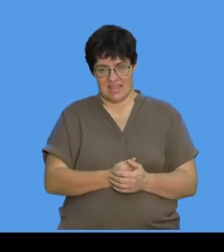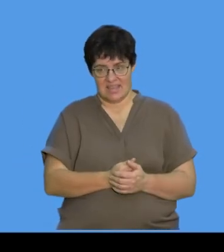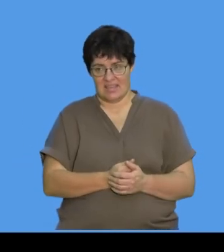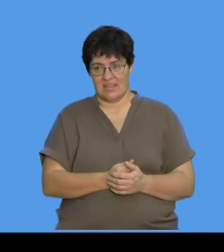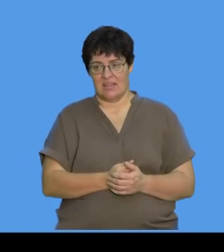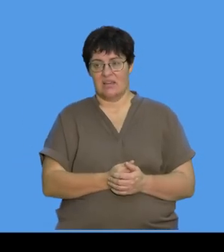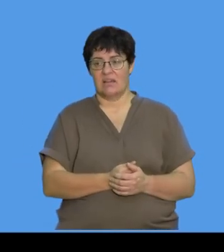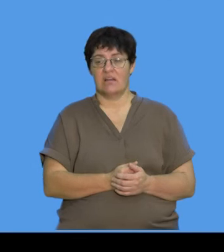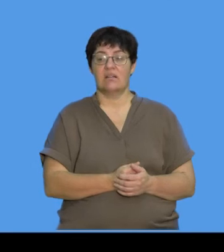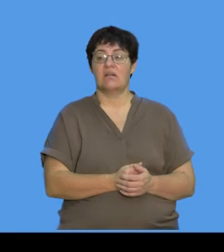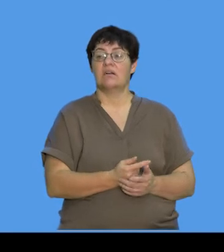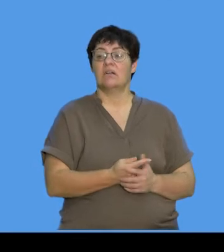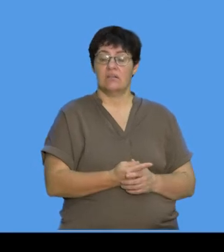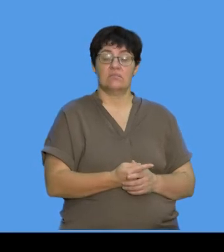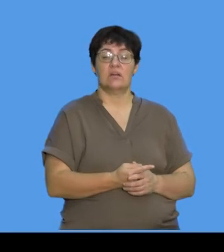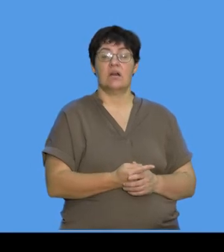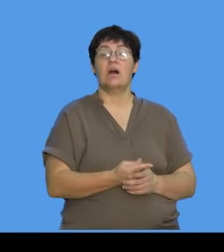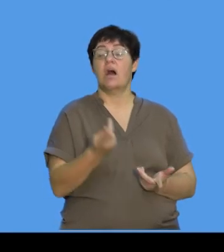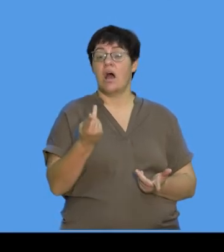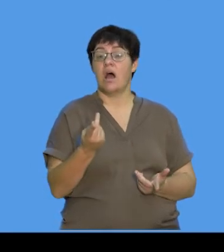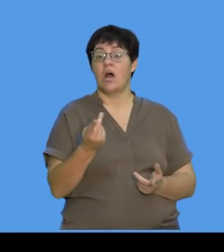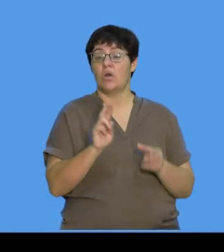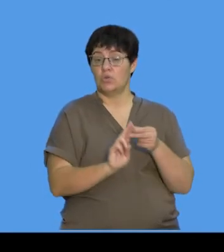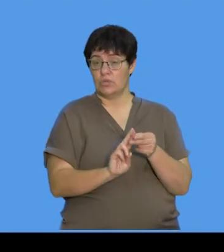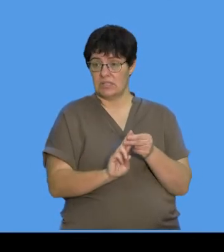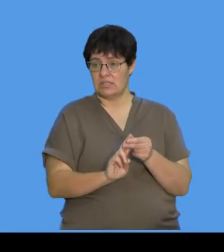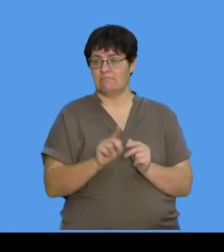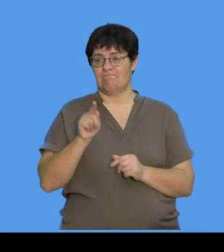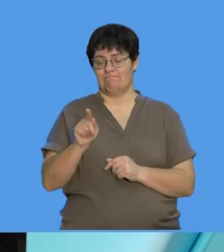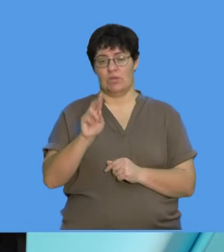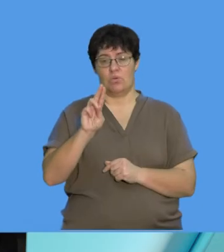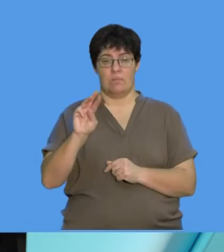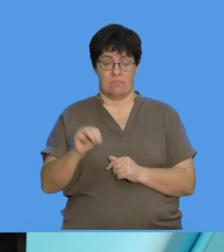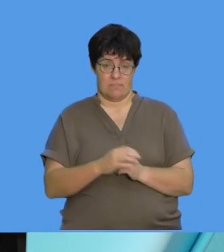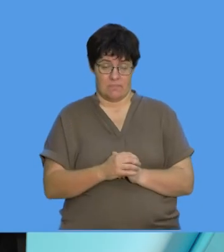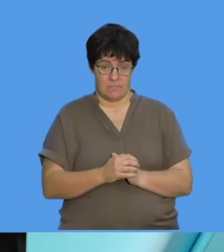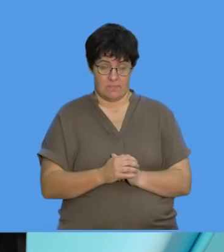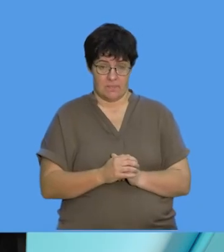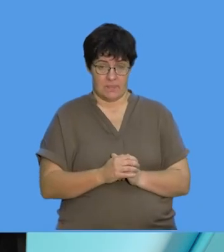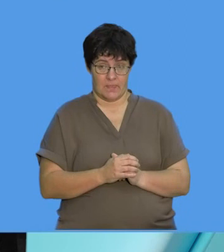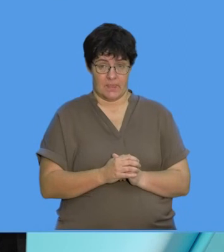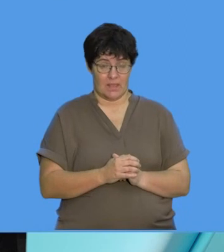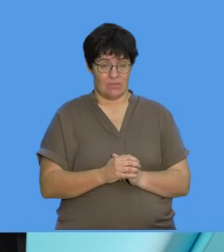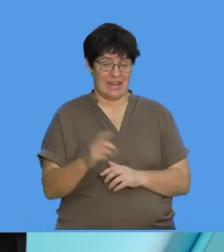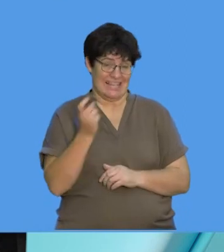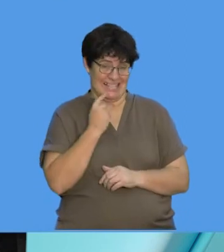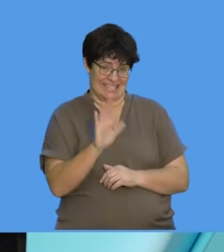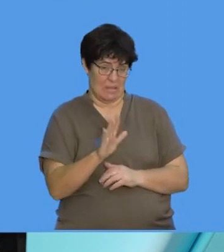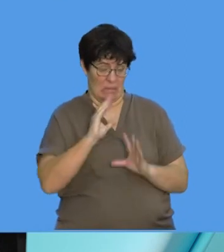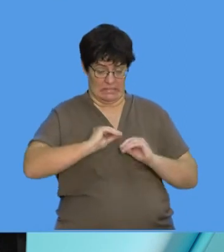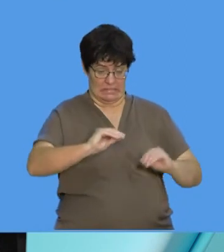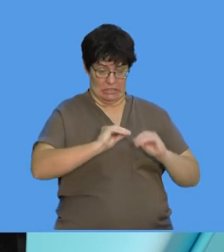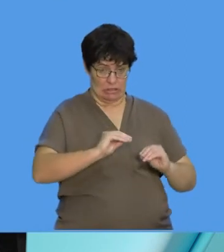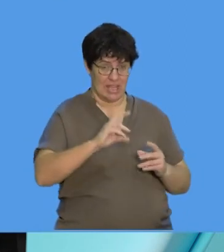for microns or micrometers is that. Okay. Not so easy. I don't know if you've been taught the damn